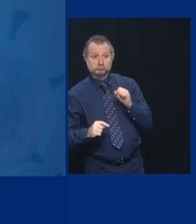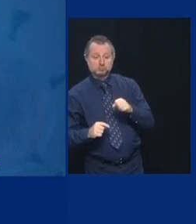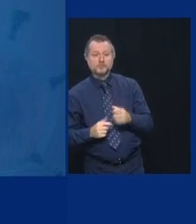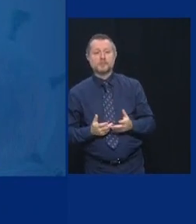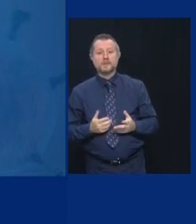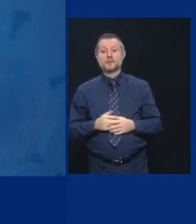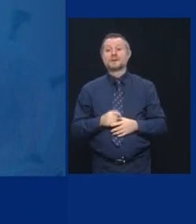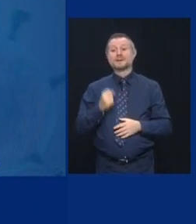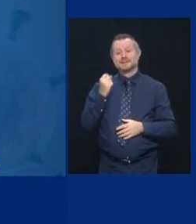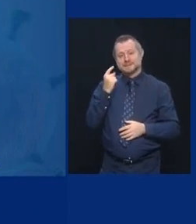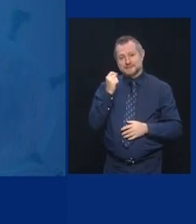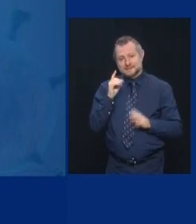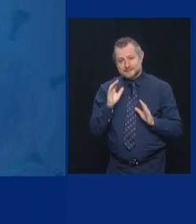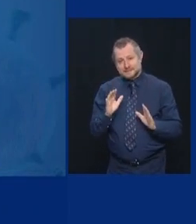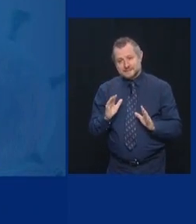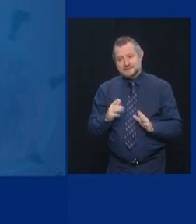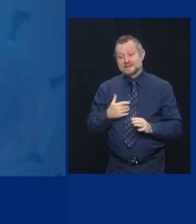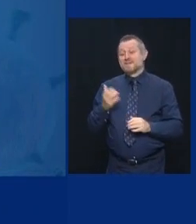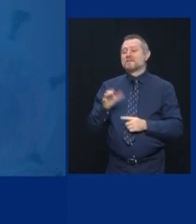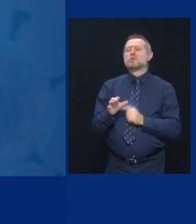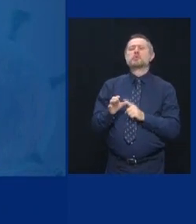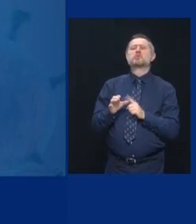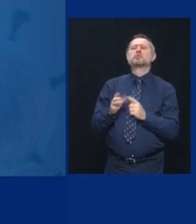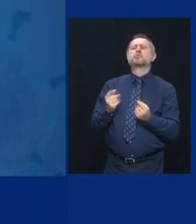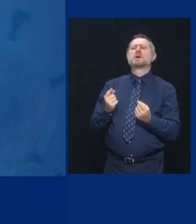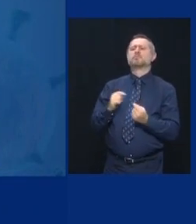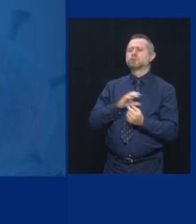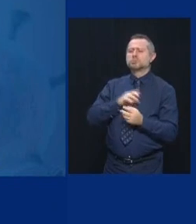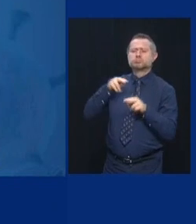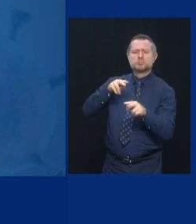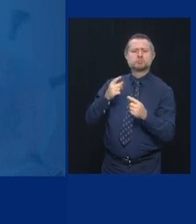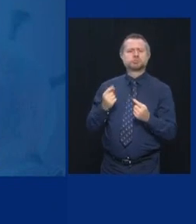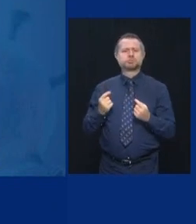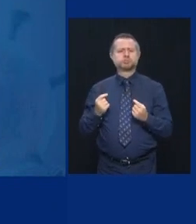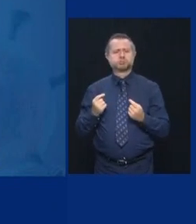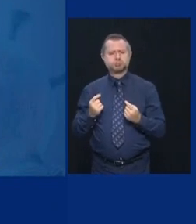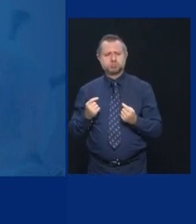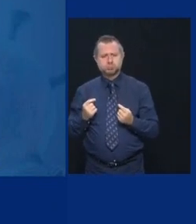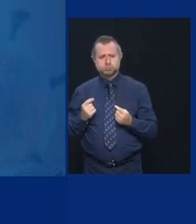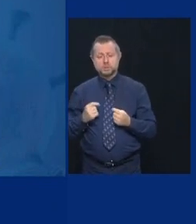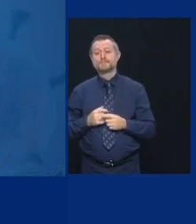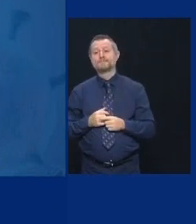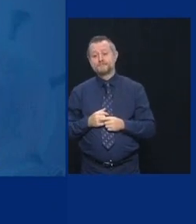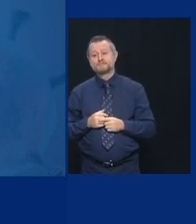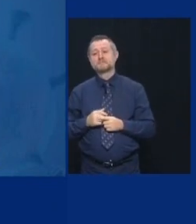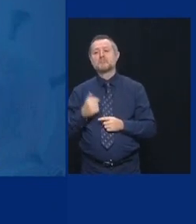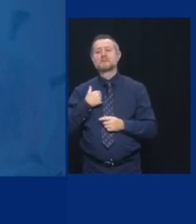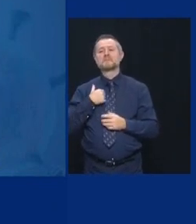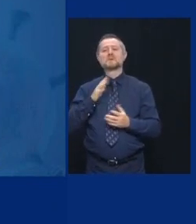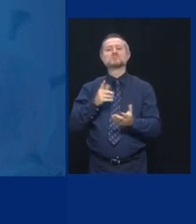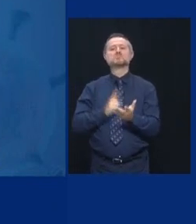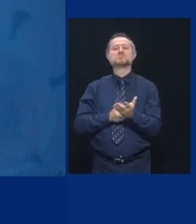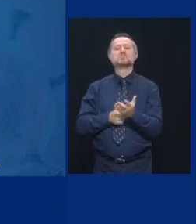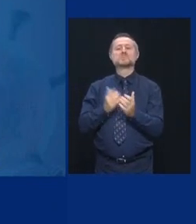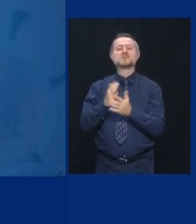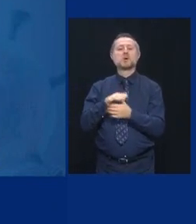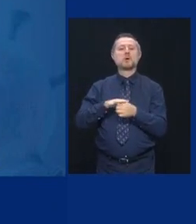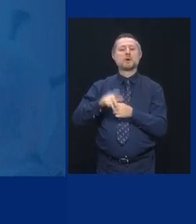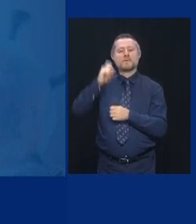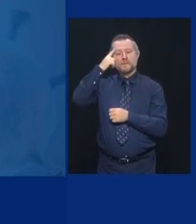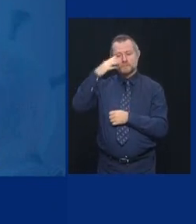Enforcement is enforcement. I've said this to you. I have this conversation with local officials all day long.